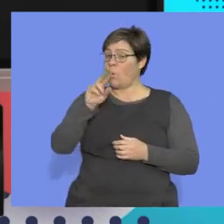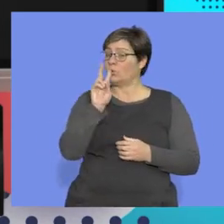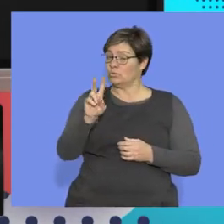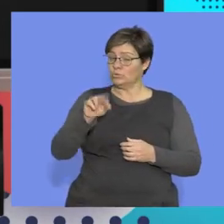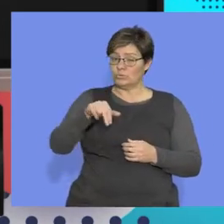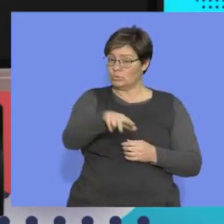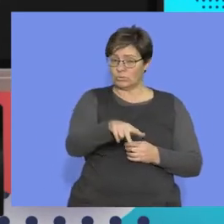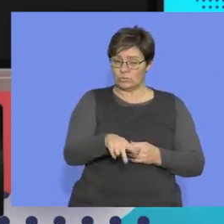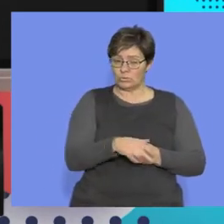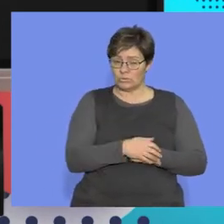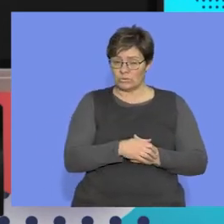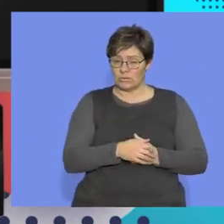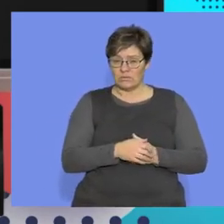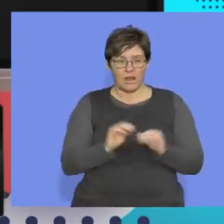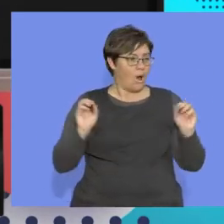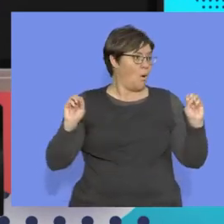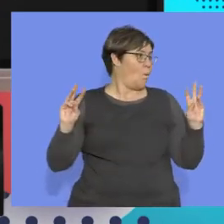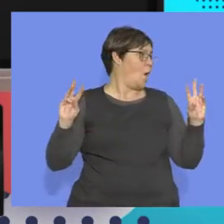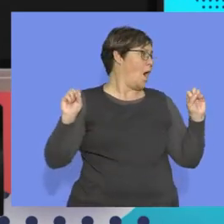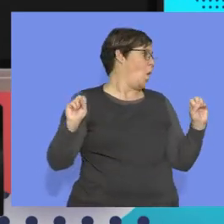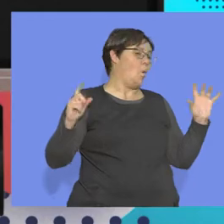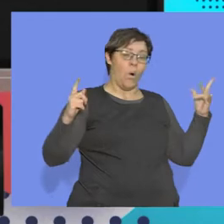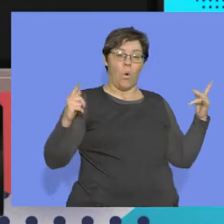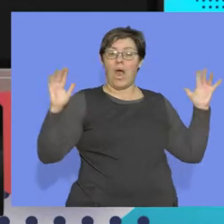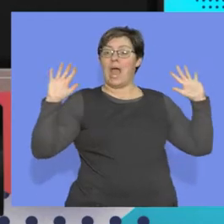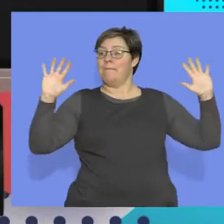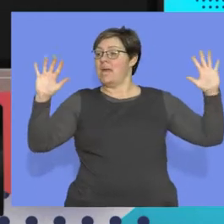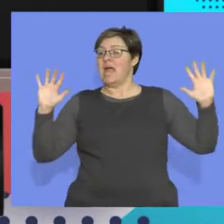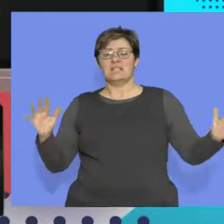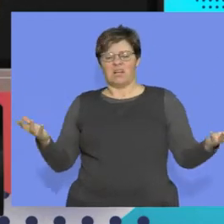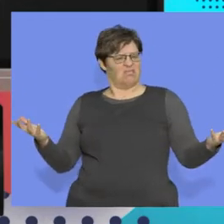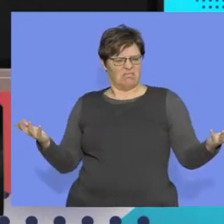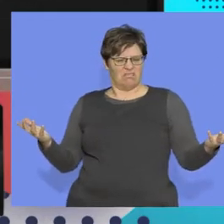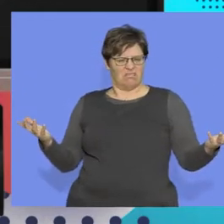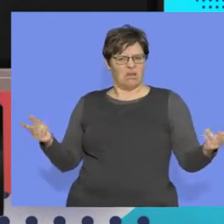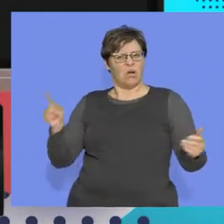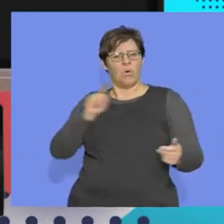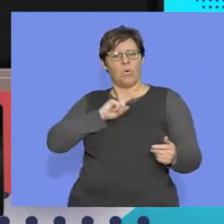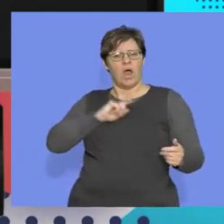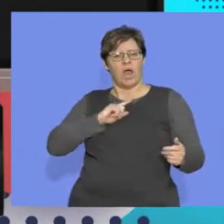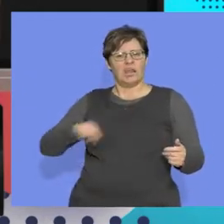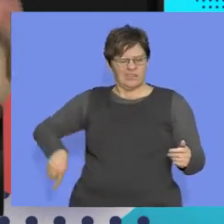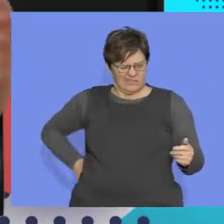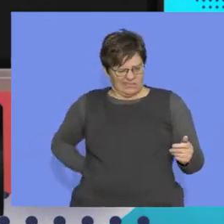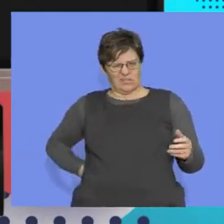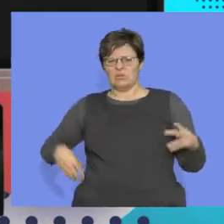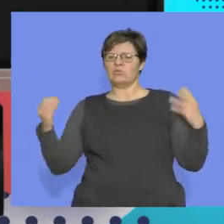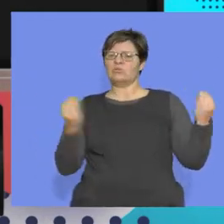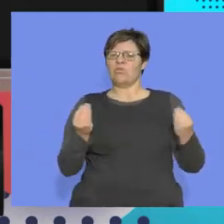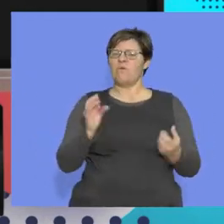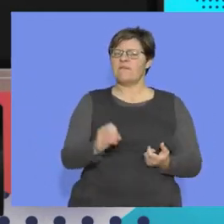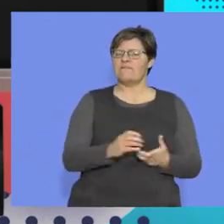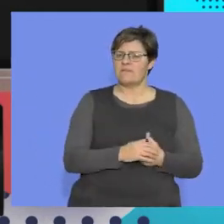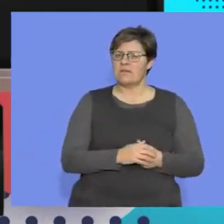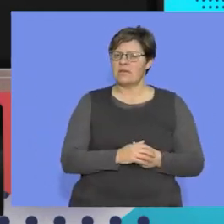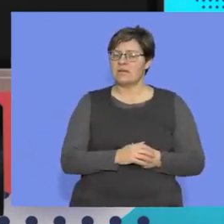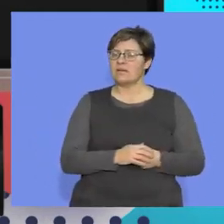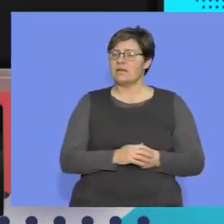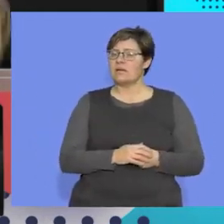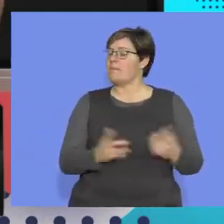Guys, must be honest with you, walking on two feet, it's not like, wow, the most amazing thing ever. Why? We get back pain.